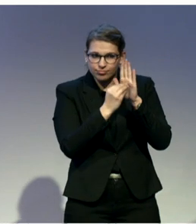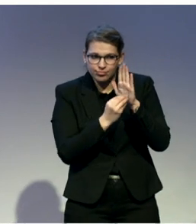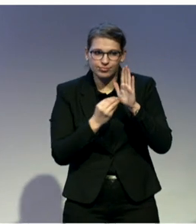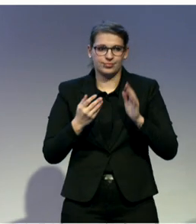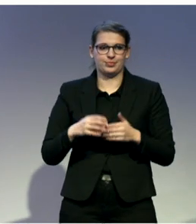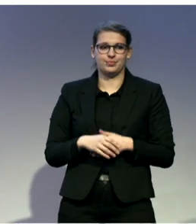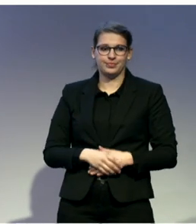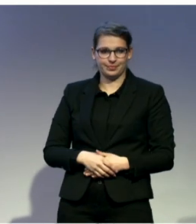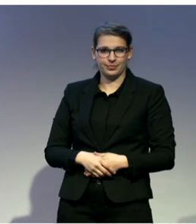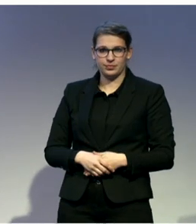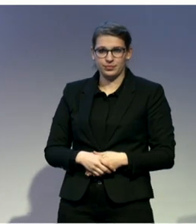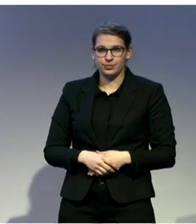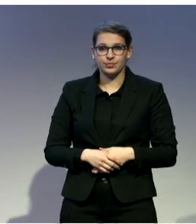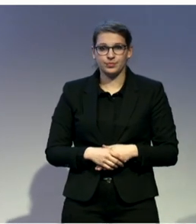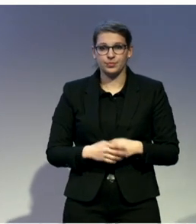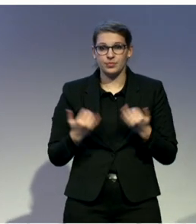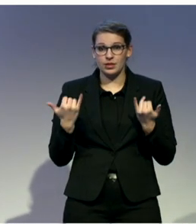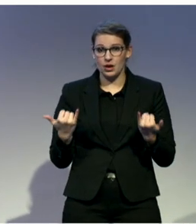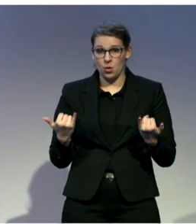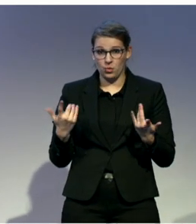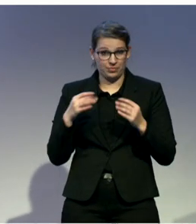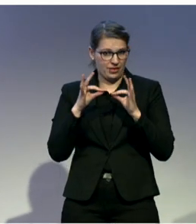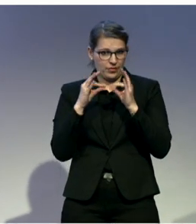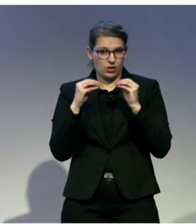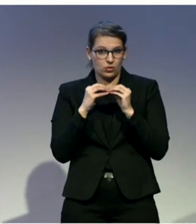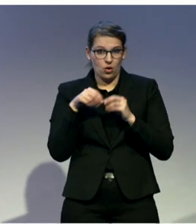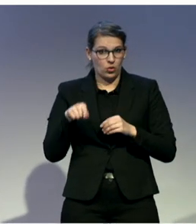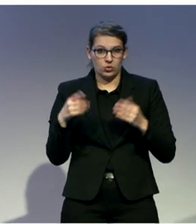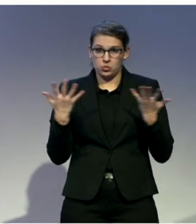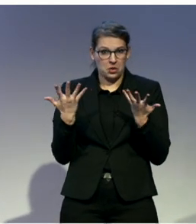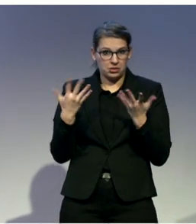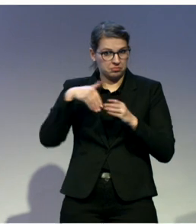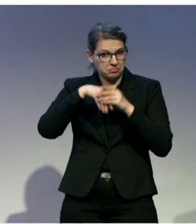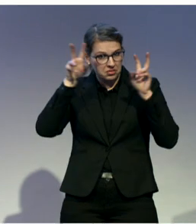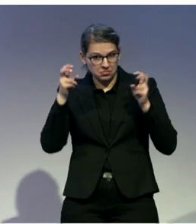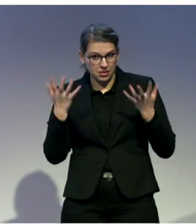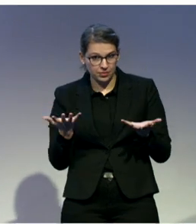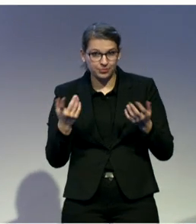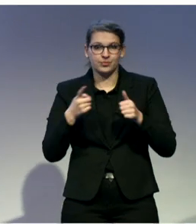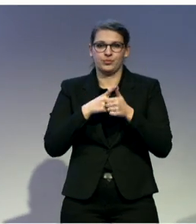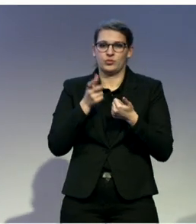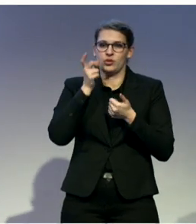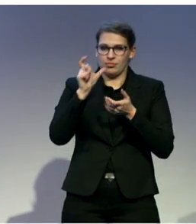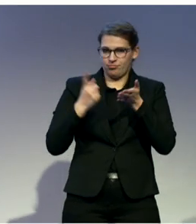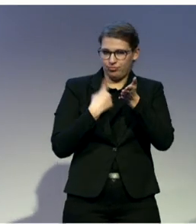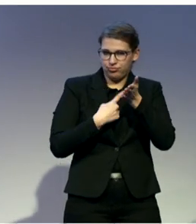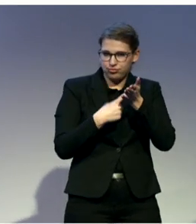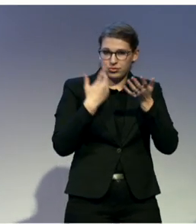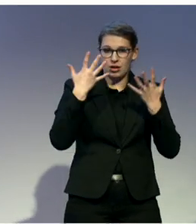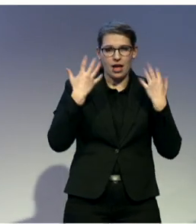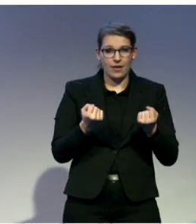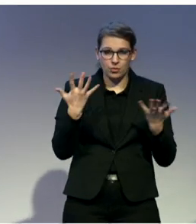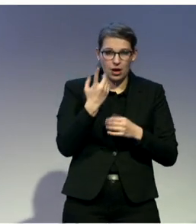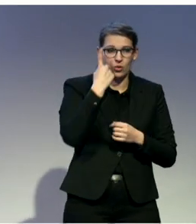So what we currently have in Finger Talk is, as I mentioned, a dictionary with over a thousand signs that is being